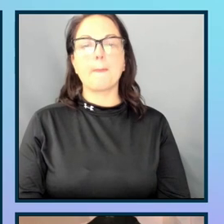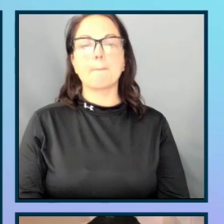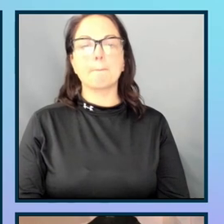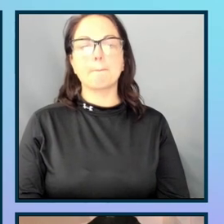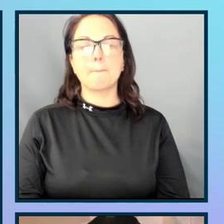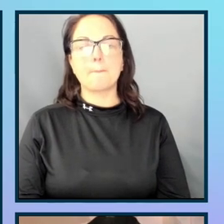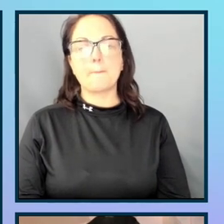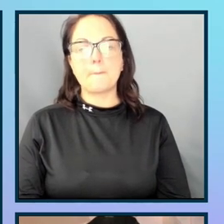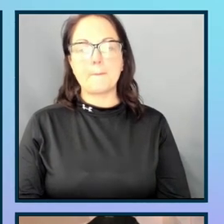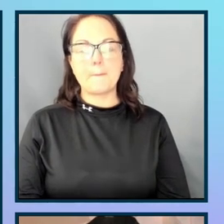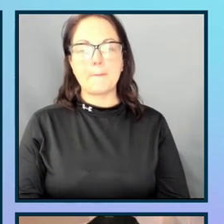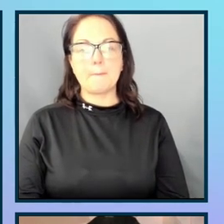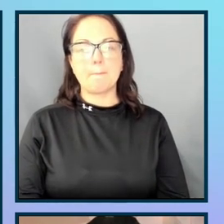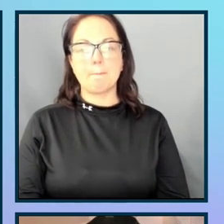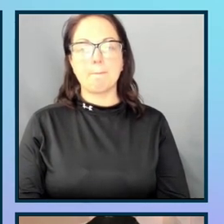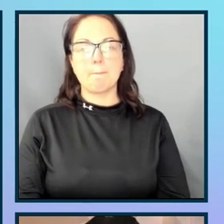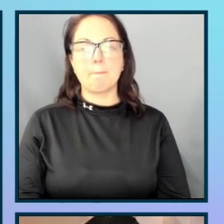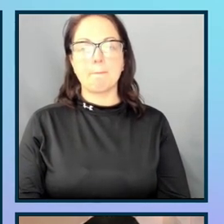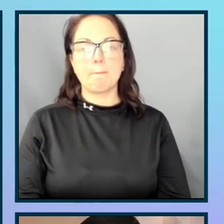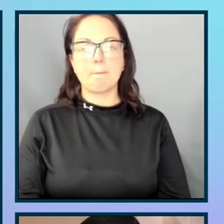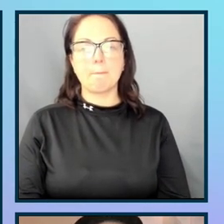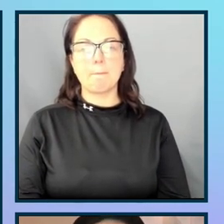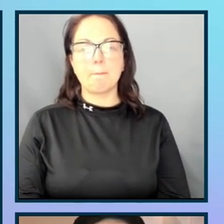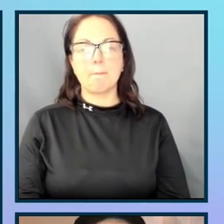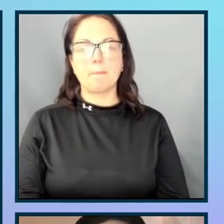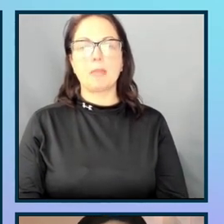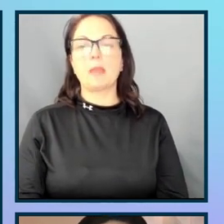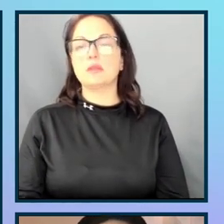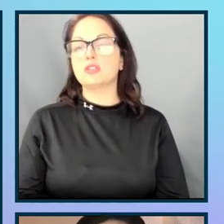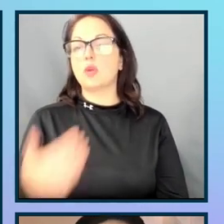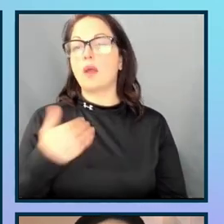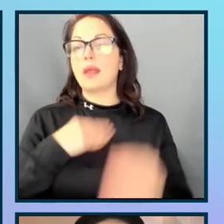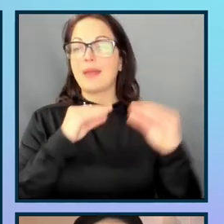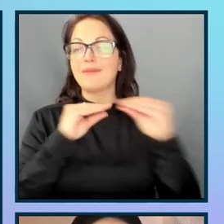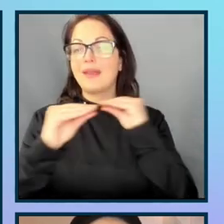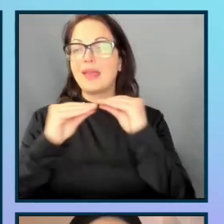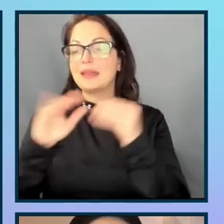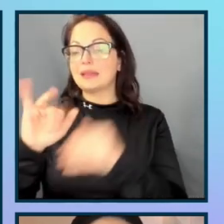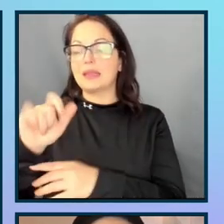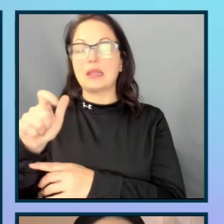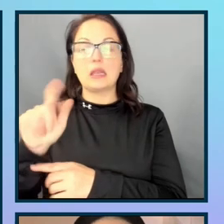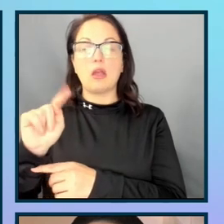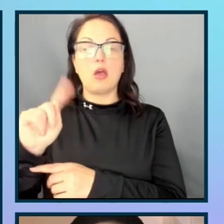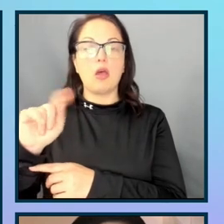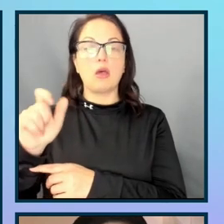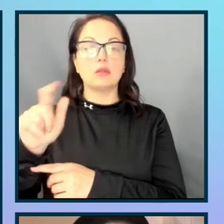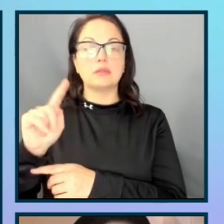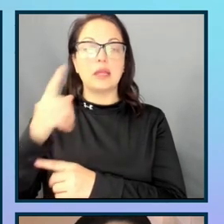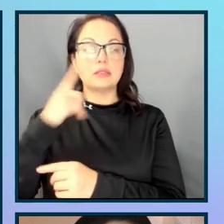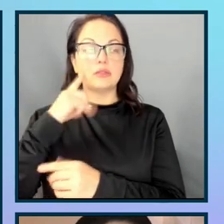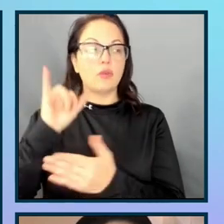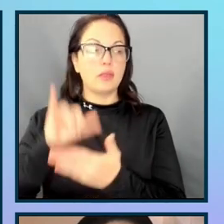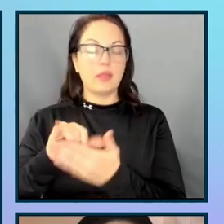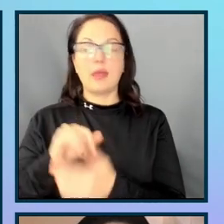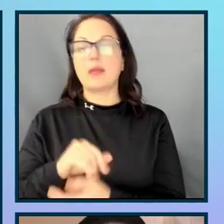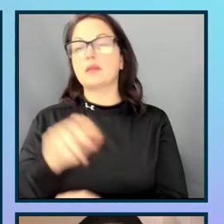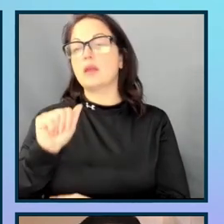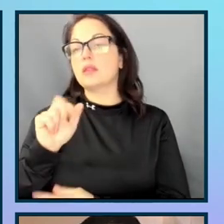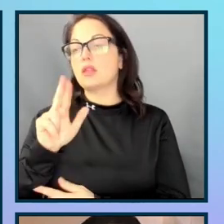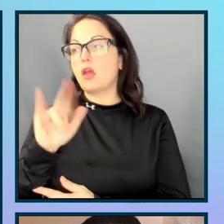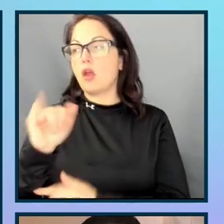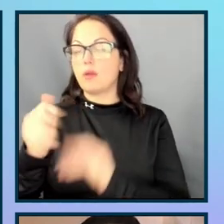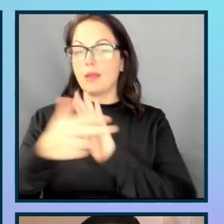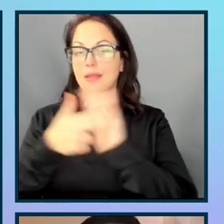So, with that updated, so I've edited the alt text for those. Not the alt text, the ARIA label for